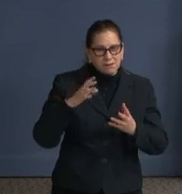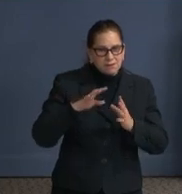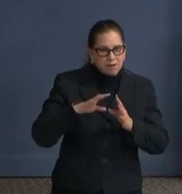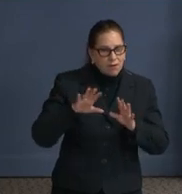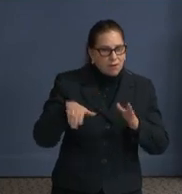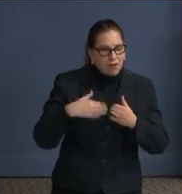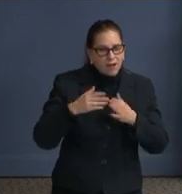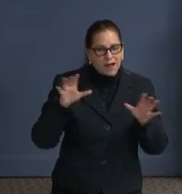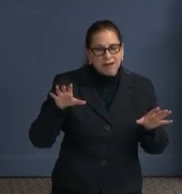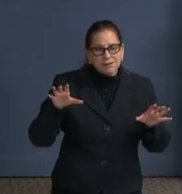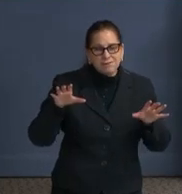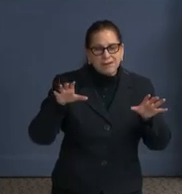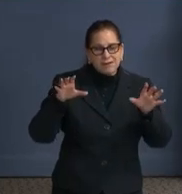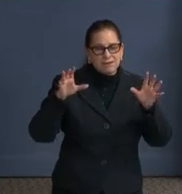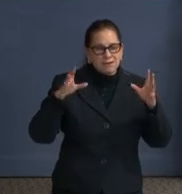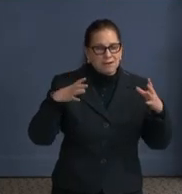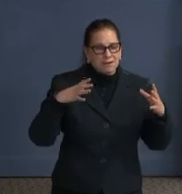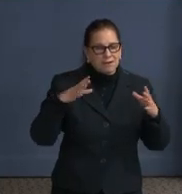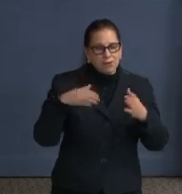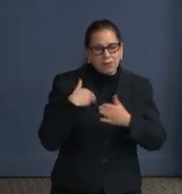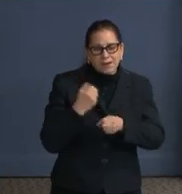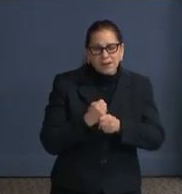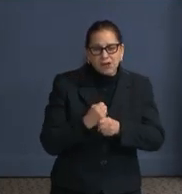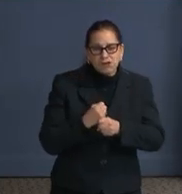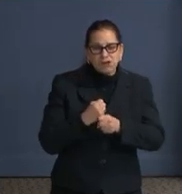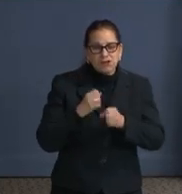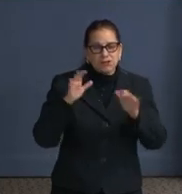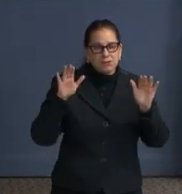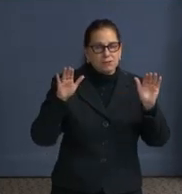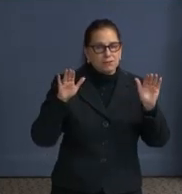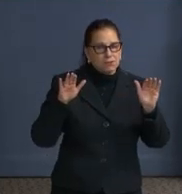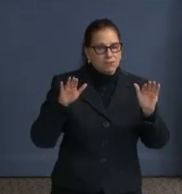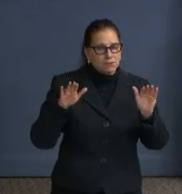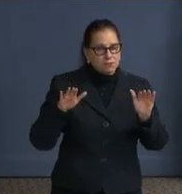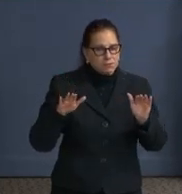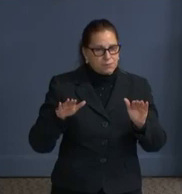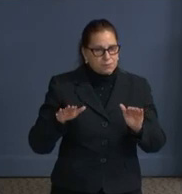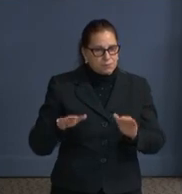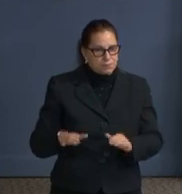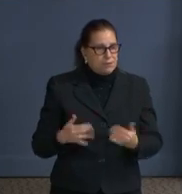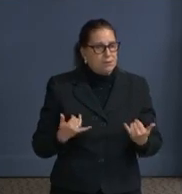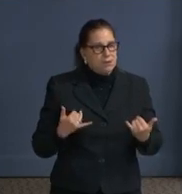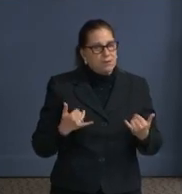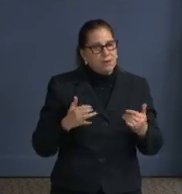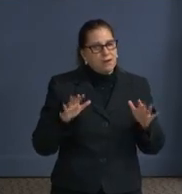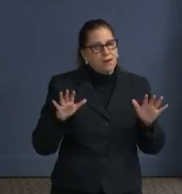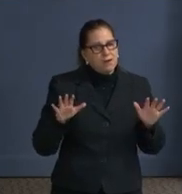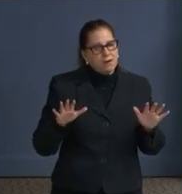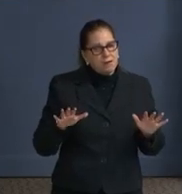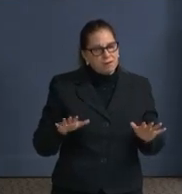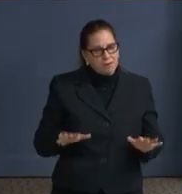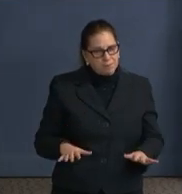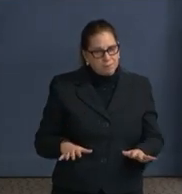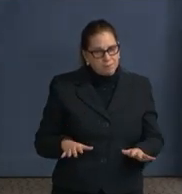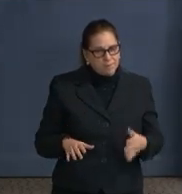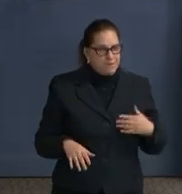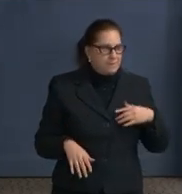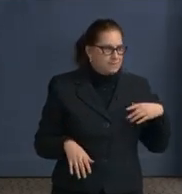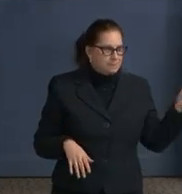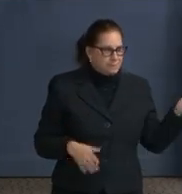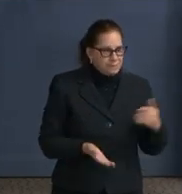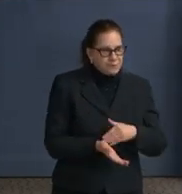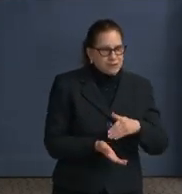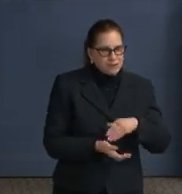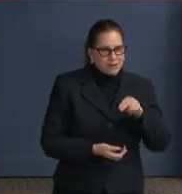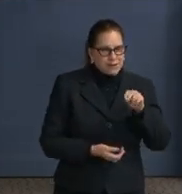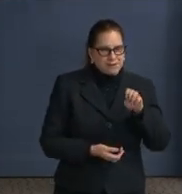around those holidays as was expected to starting starting to decline. But I'll let the doctor give you a more full